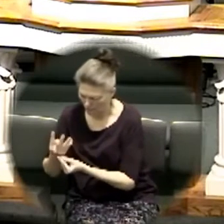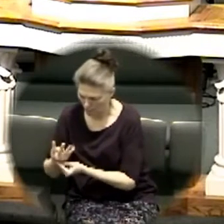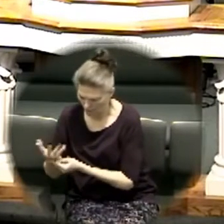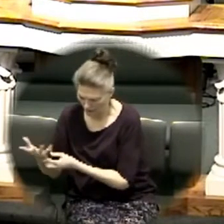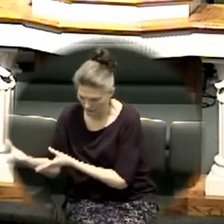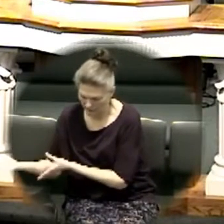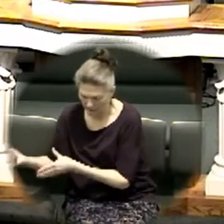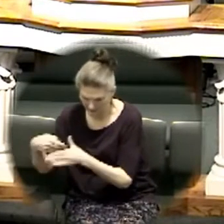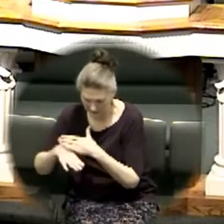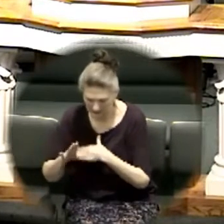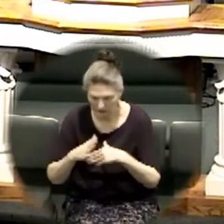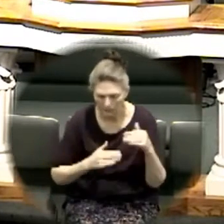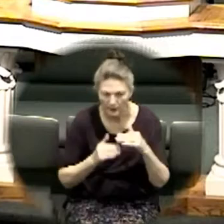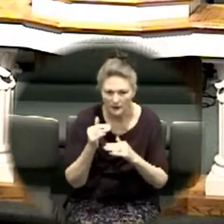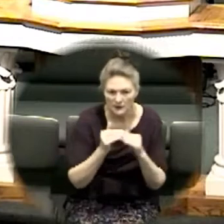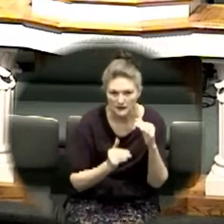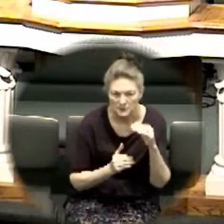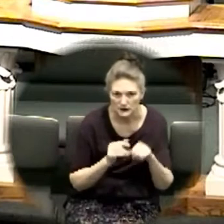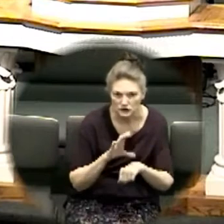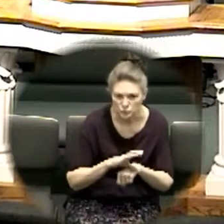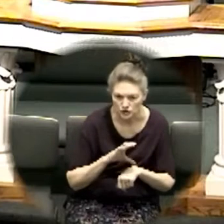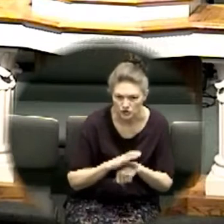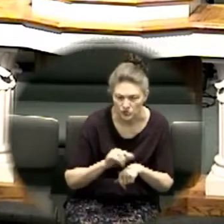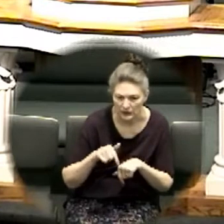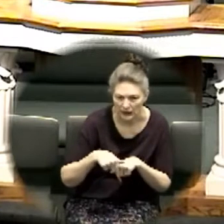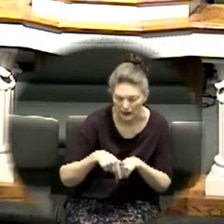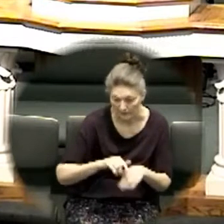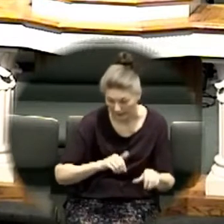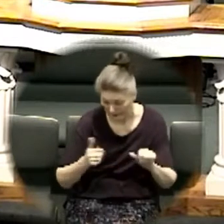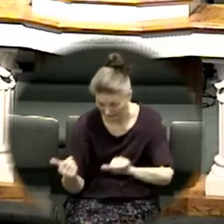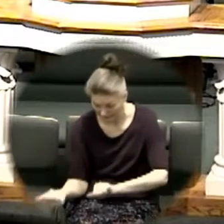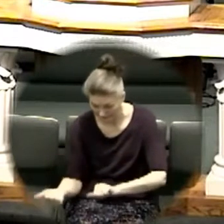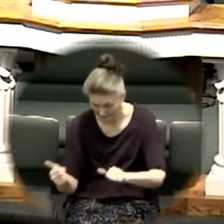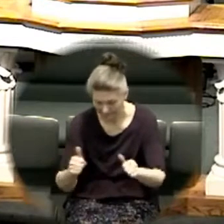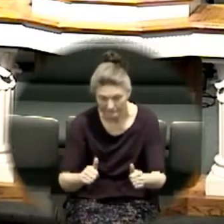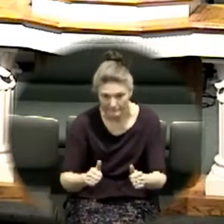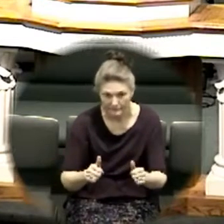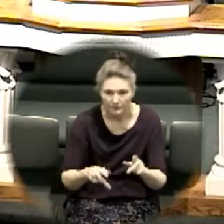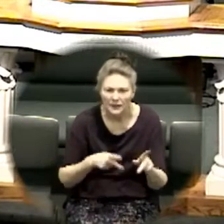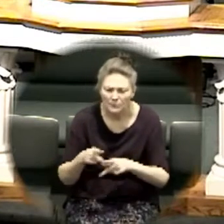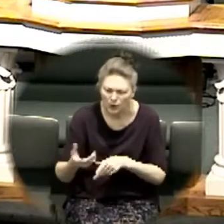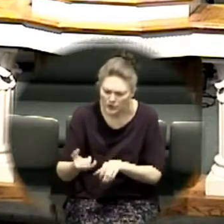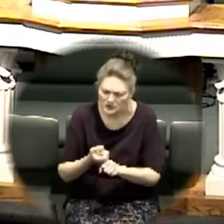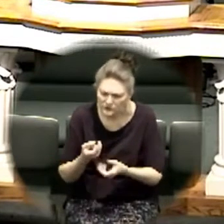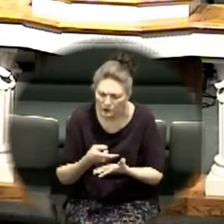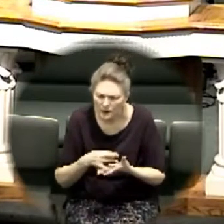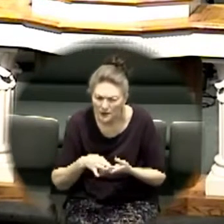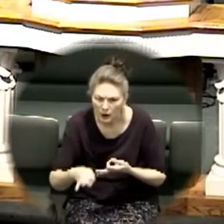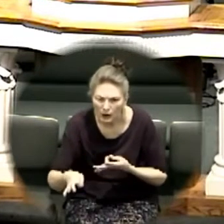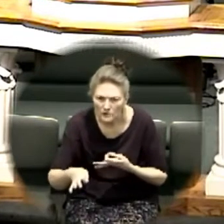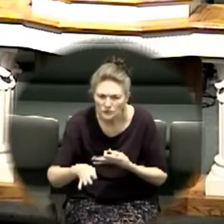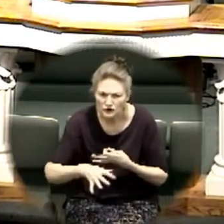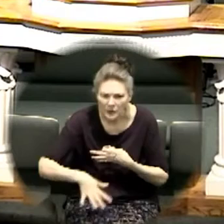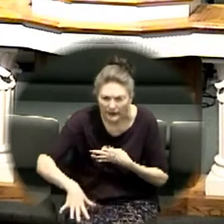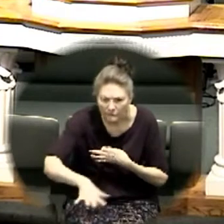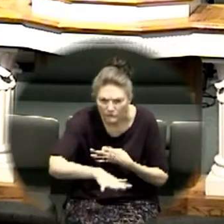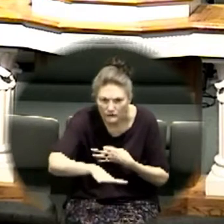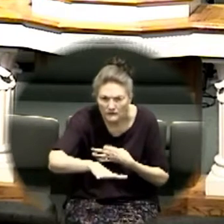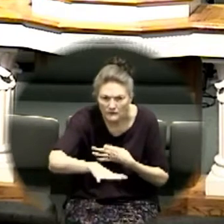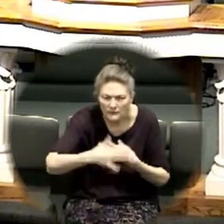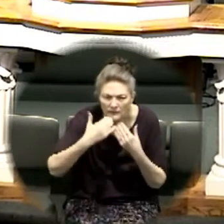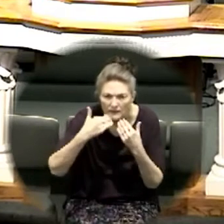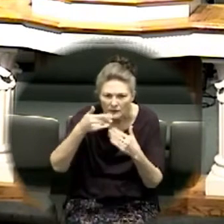can come into the church and be baptized people are receiving the holy ghost thank god